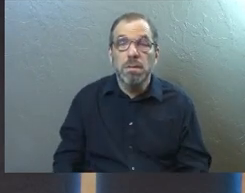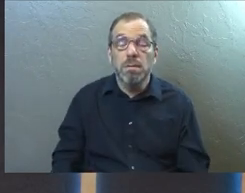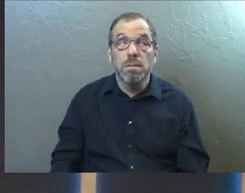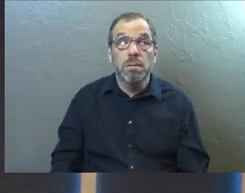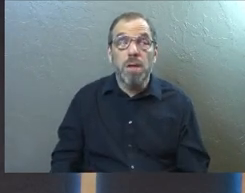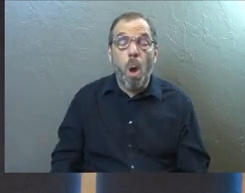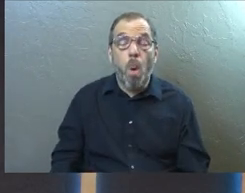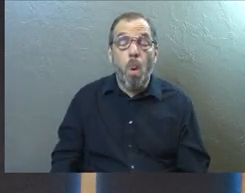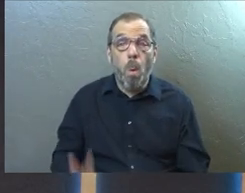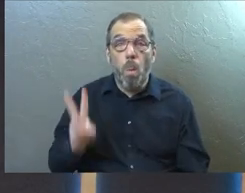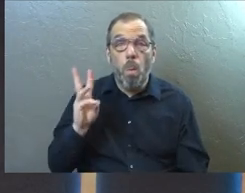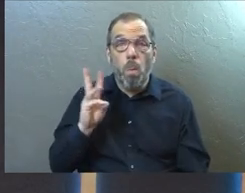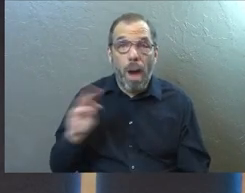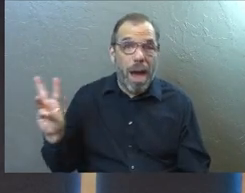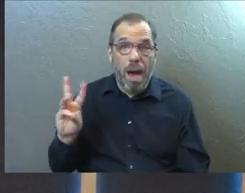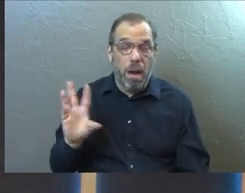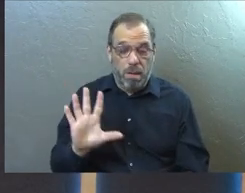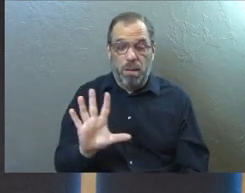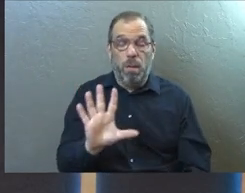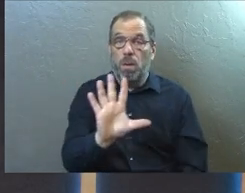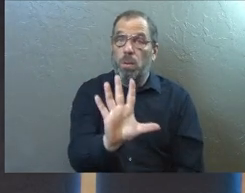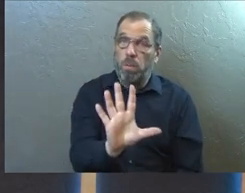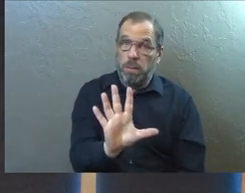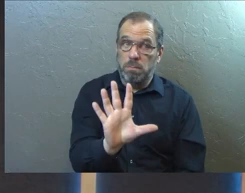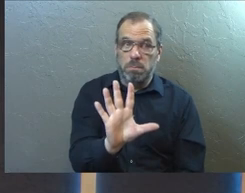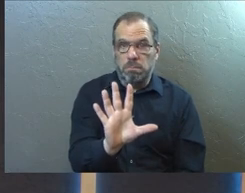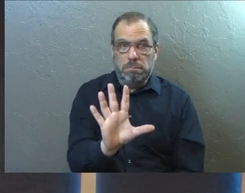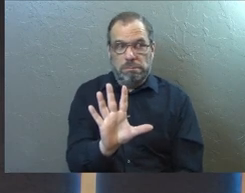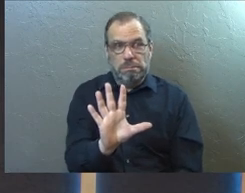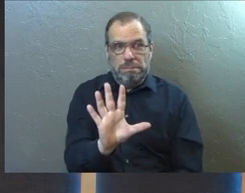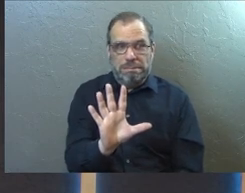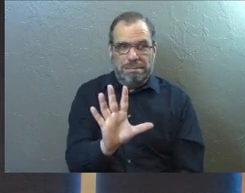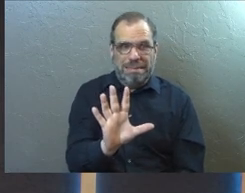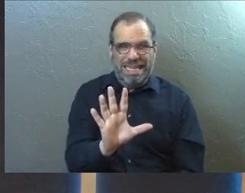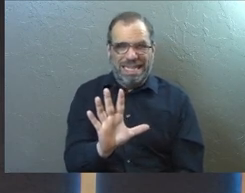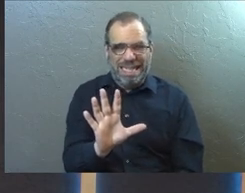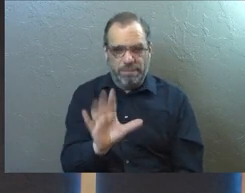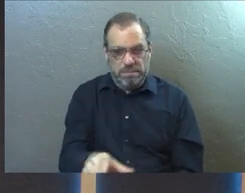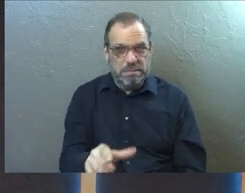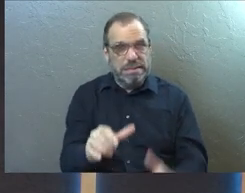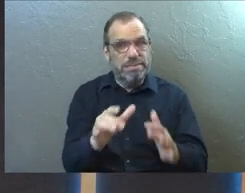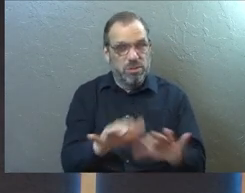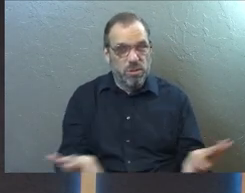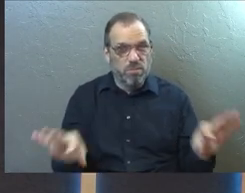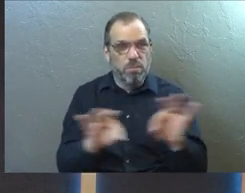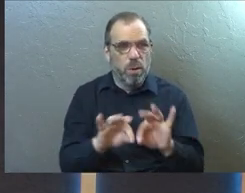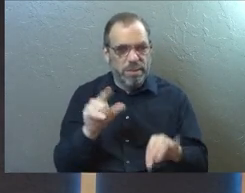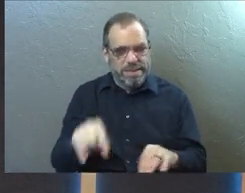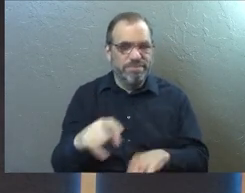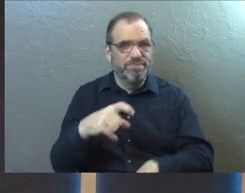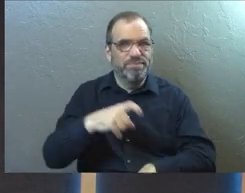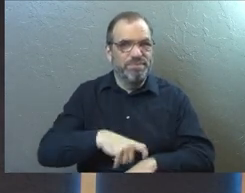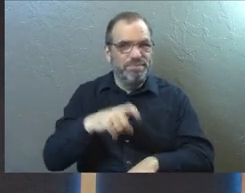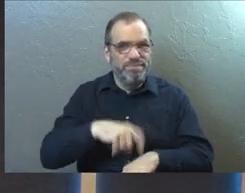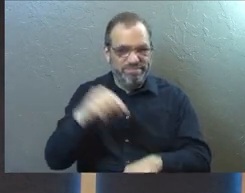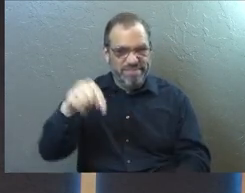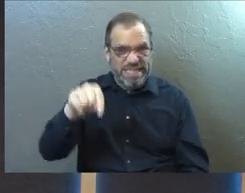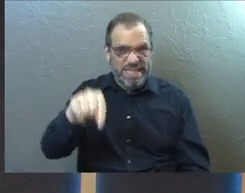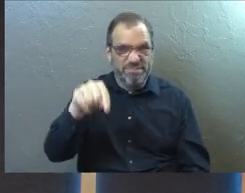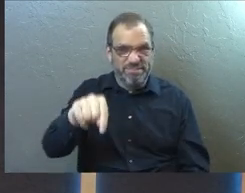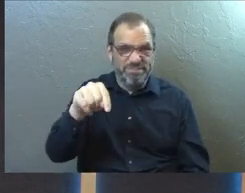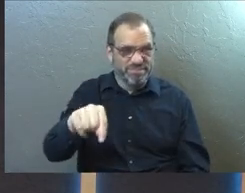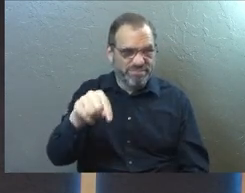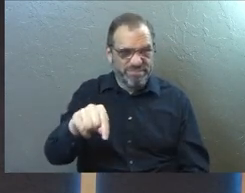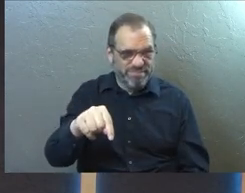huge moment. And I don't want to like, like give it more importance than it has, but it's just a massive moment. I think this is, this